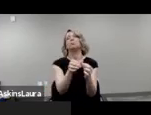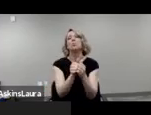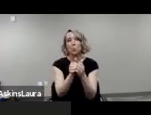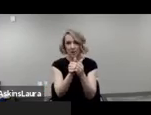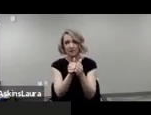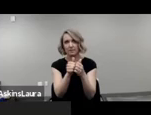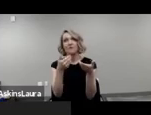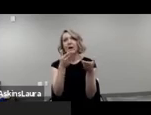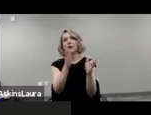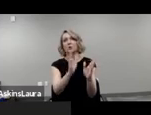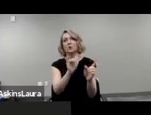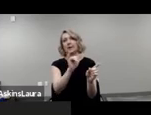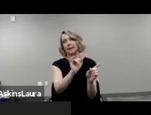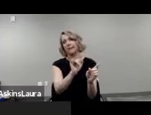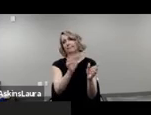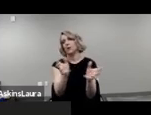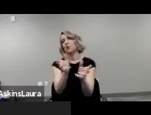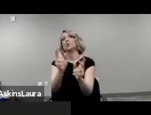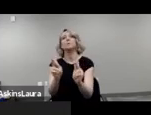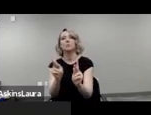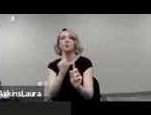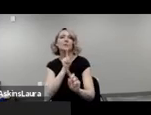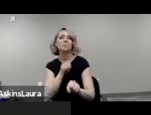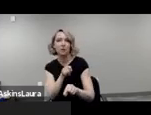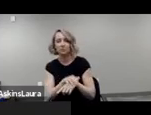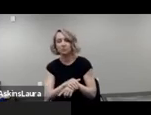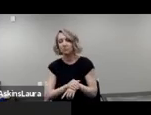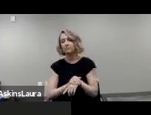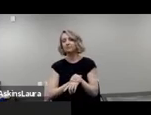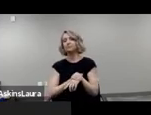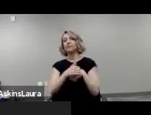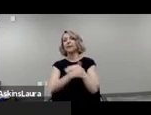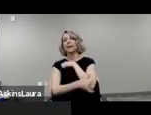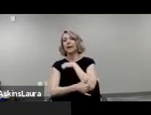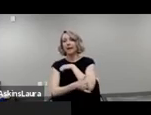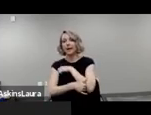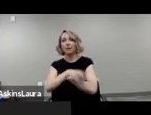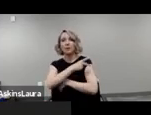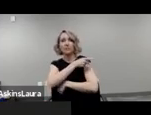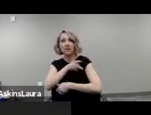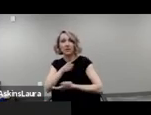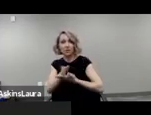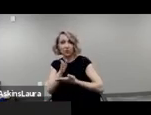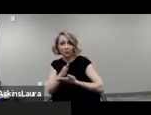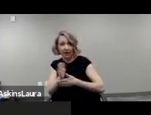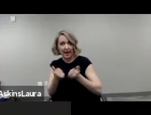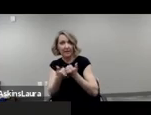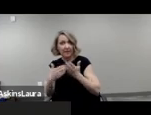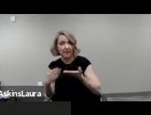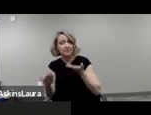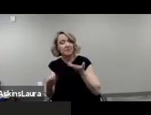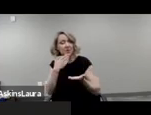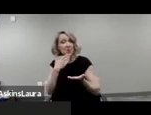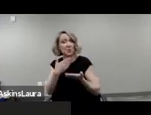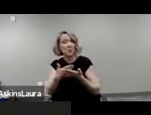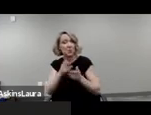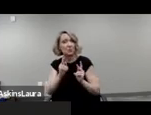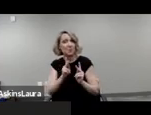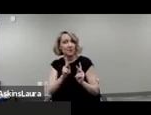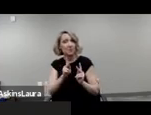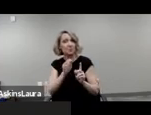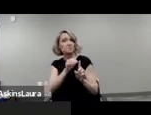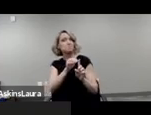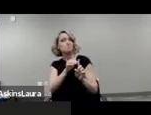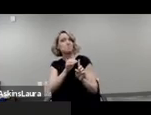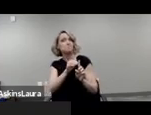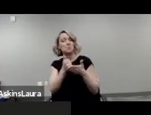respond to the census. County patients rights advocates may be also a good avenue in locating individuals to complete